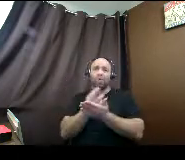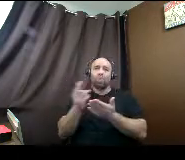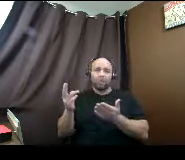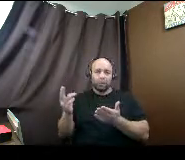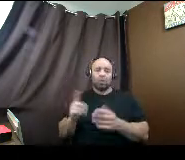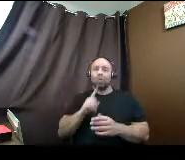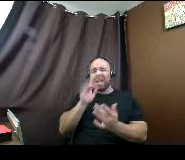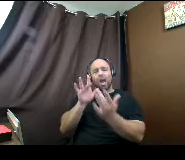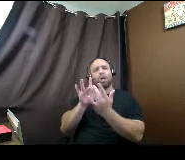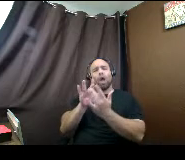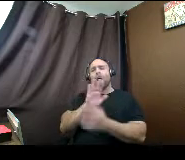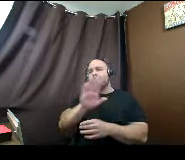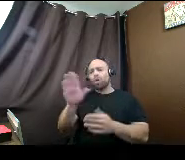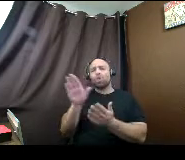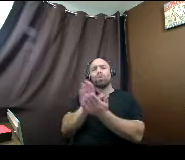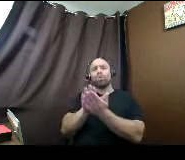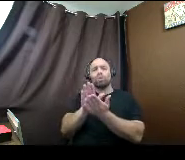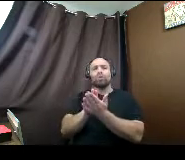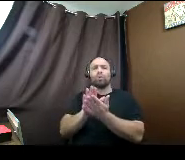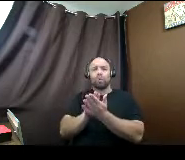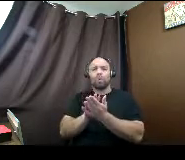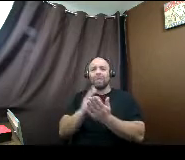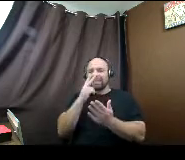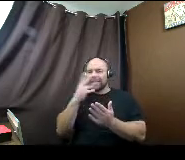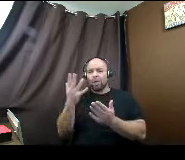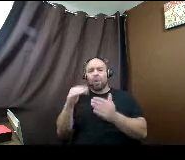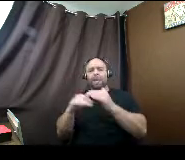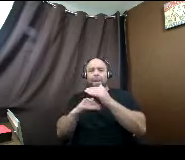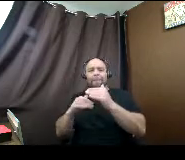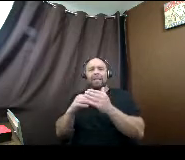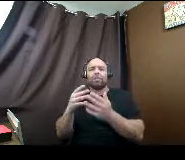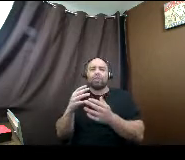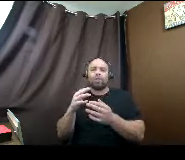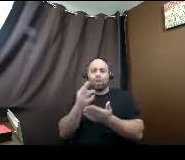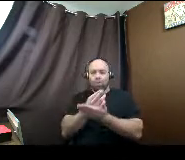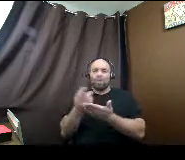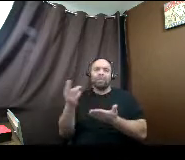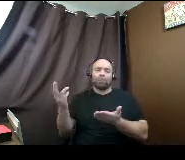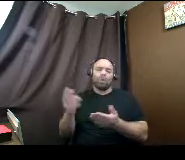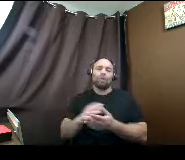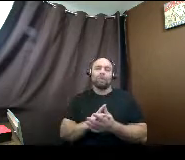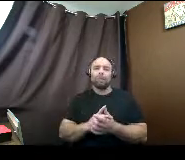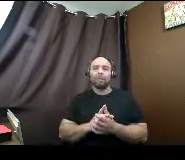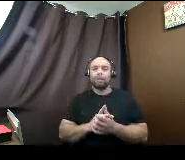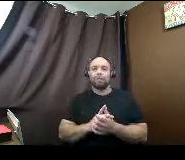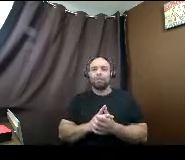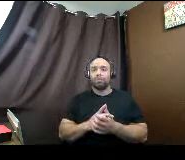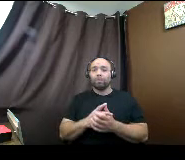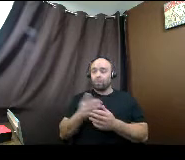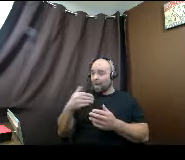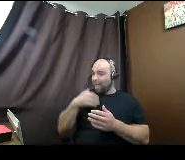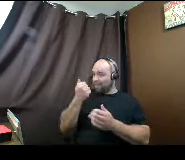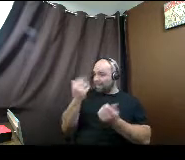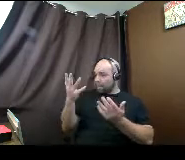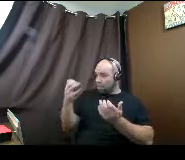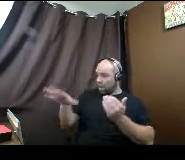and find out what some of your school by school based resources are. I don't know if you have anything else you want to add to that Christina.